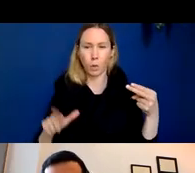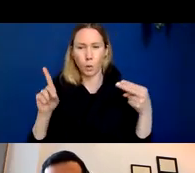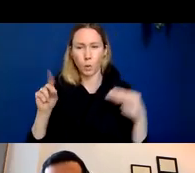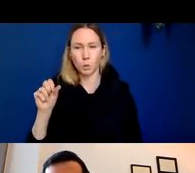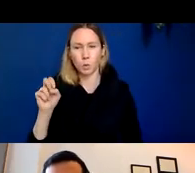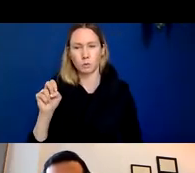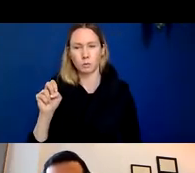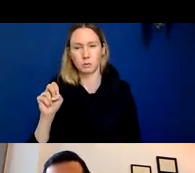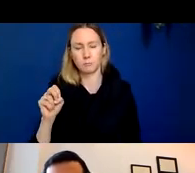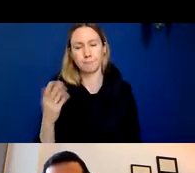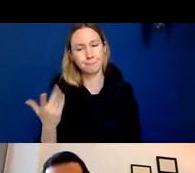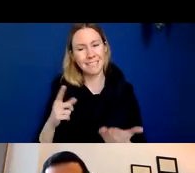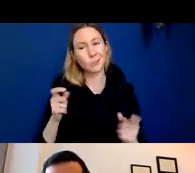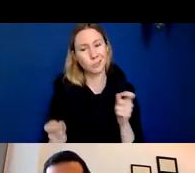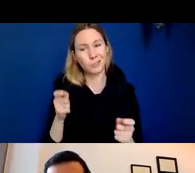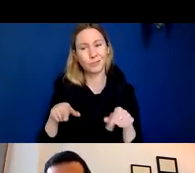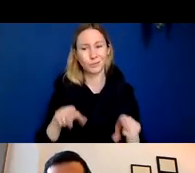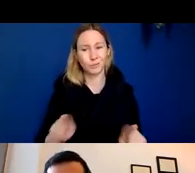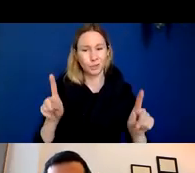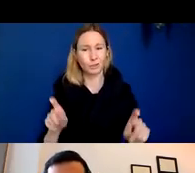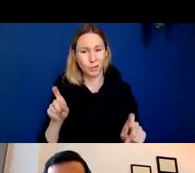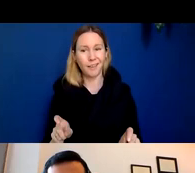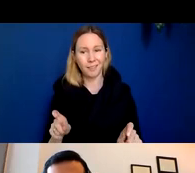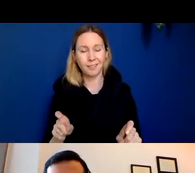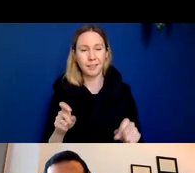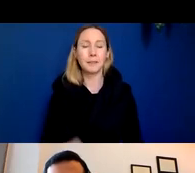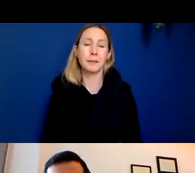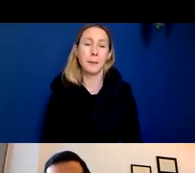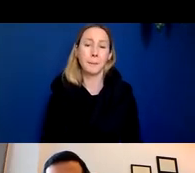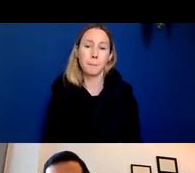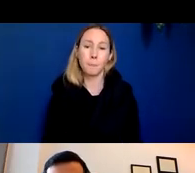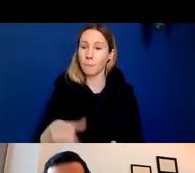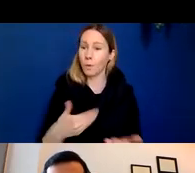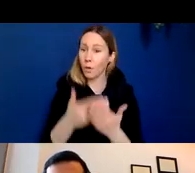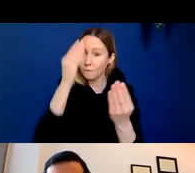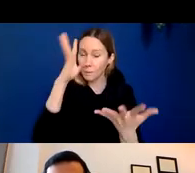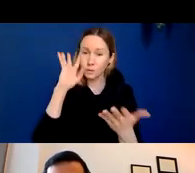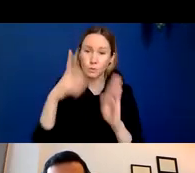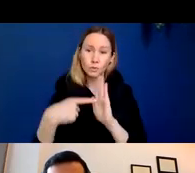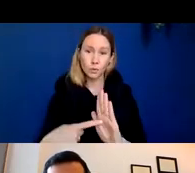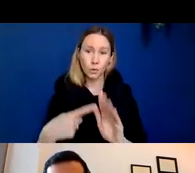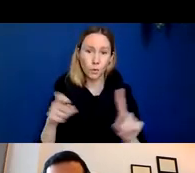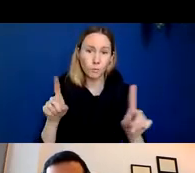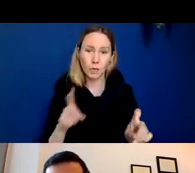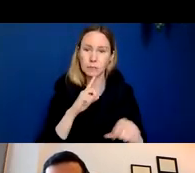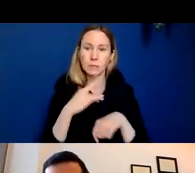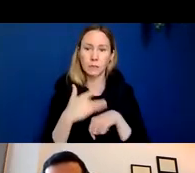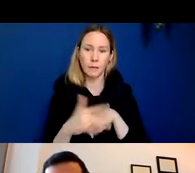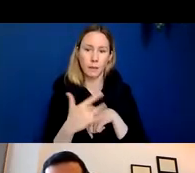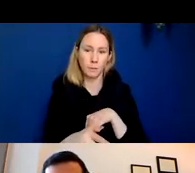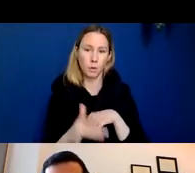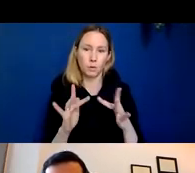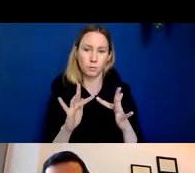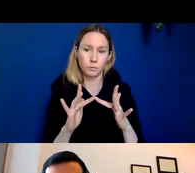changed during the duration of the trials and by the way all of the information I'll show from the trials has been made